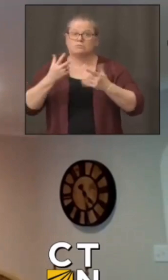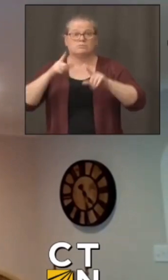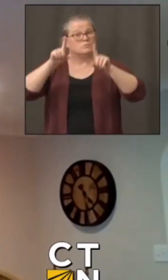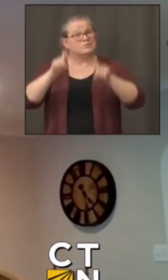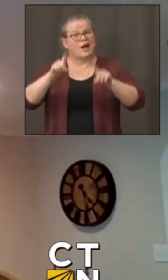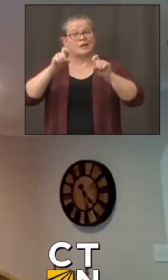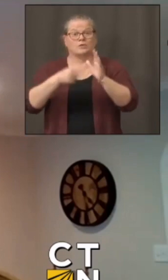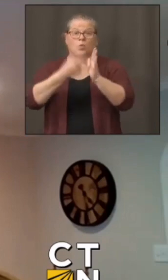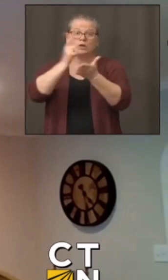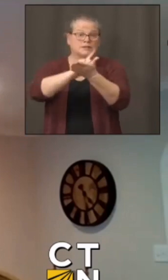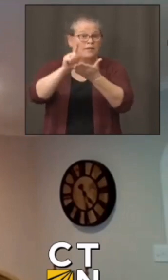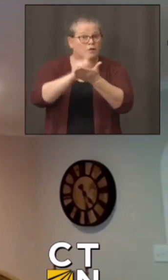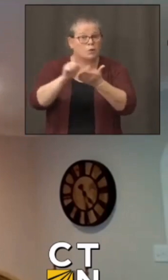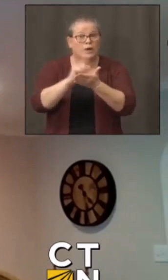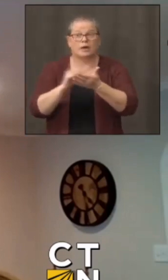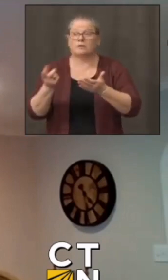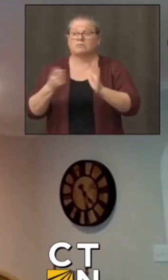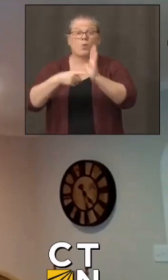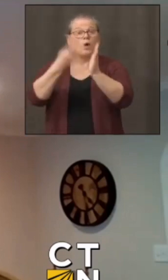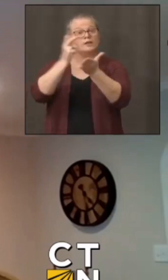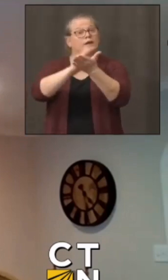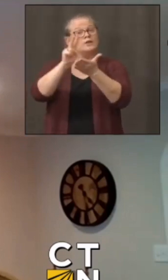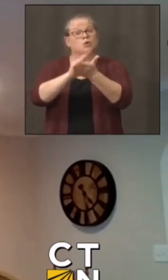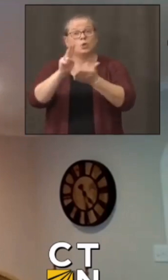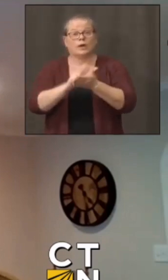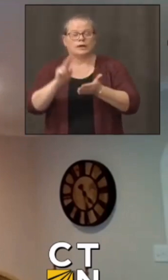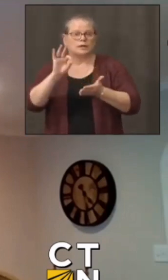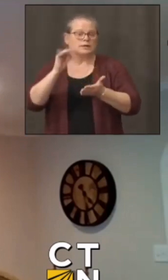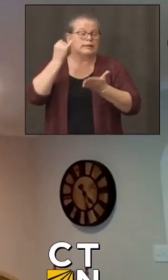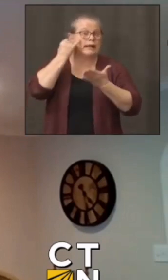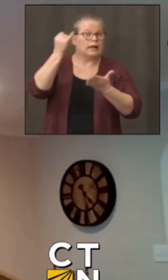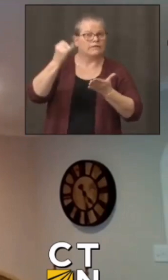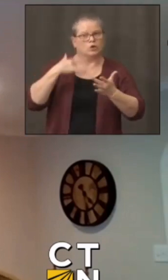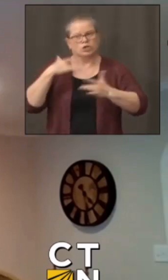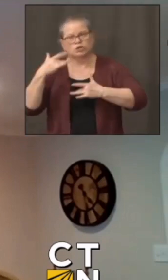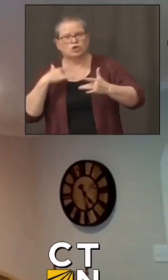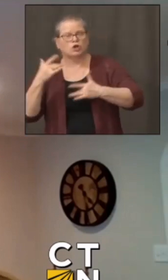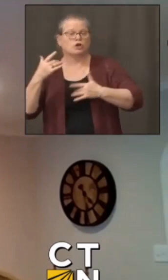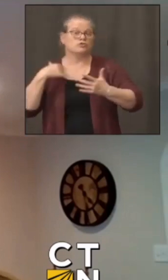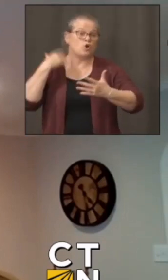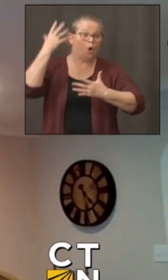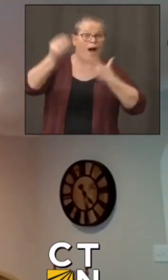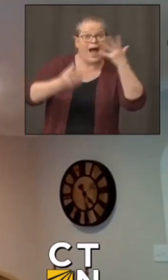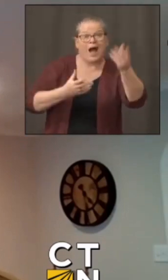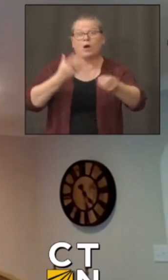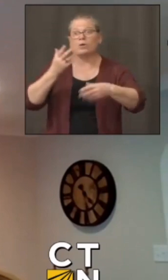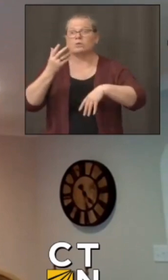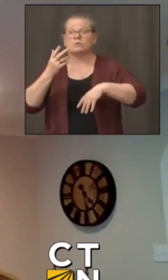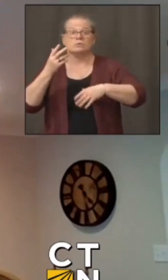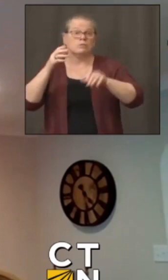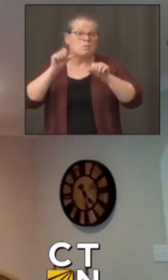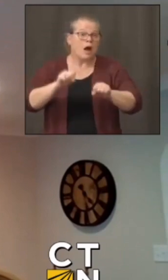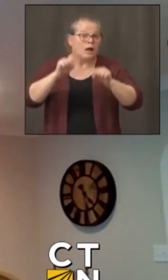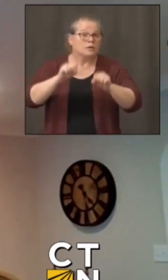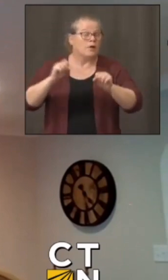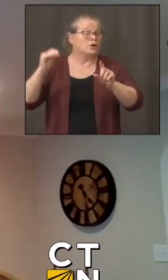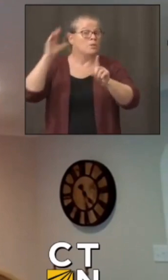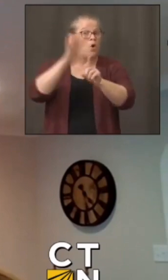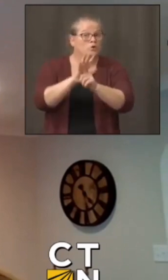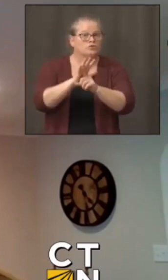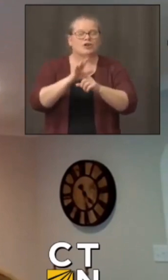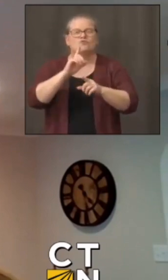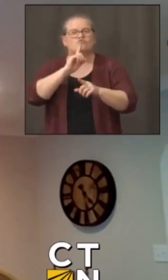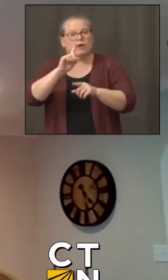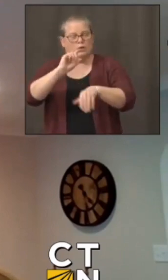um that you don't have covid and that you know you're out and about you have the potential for exposure there's not a real